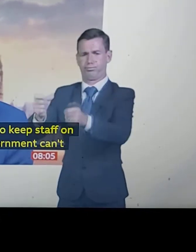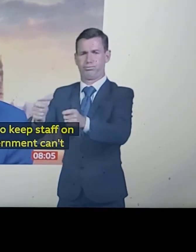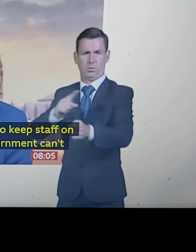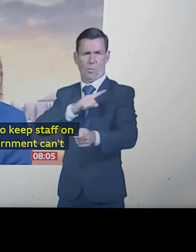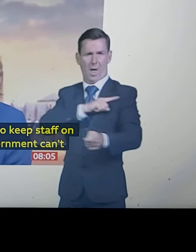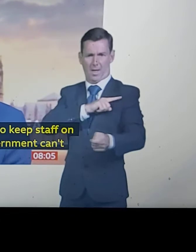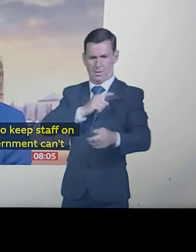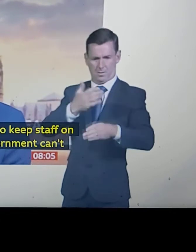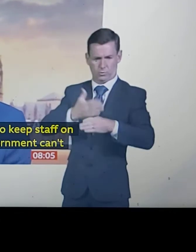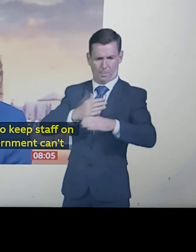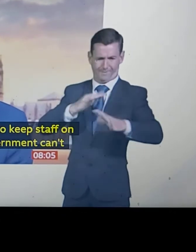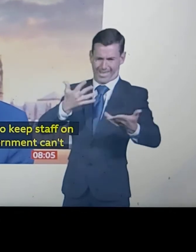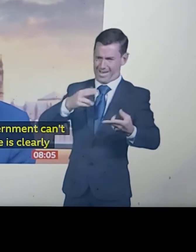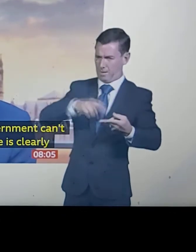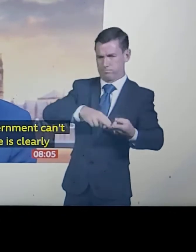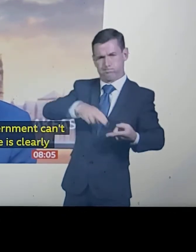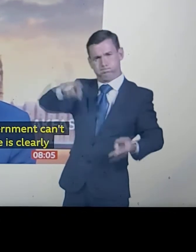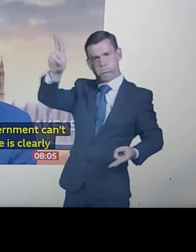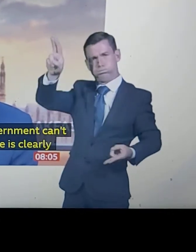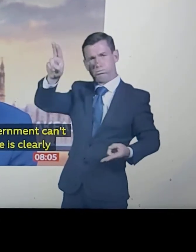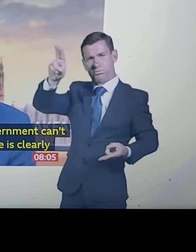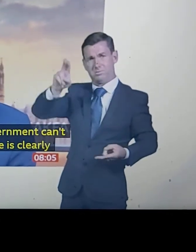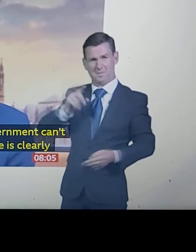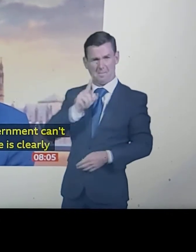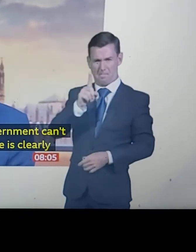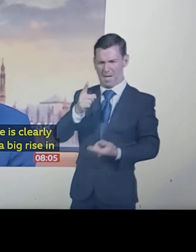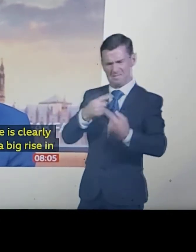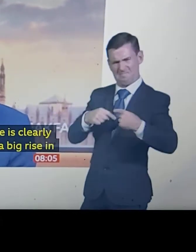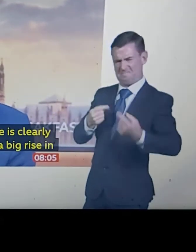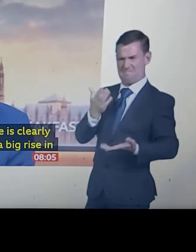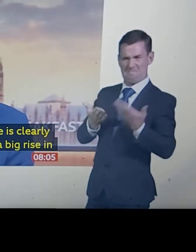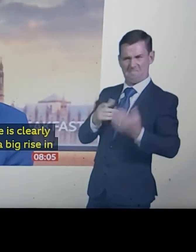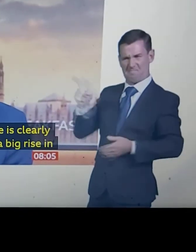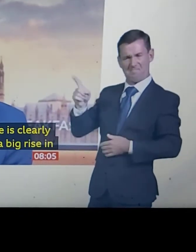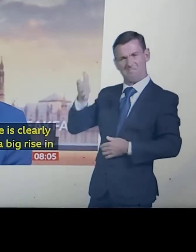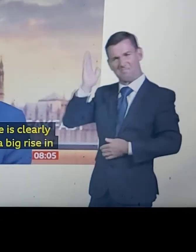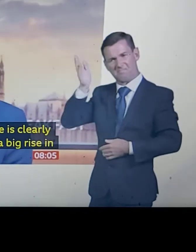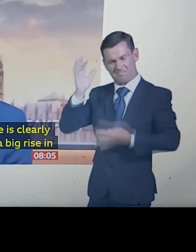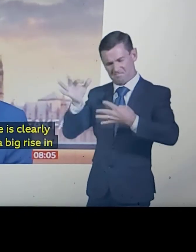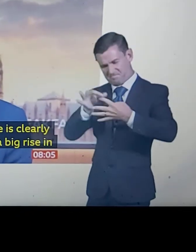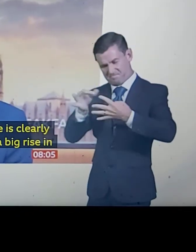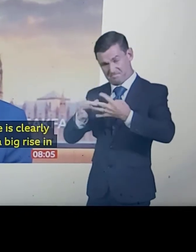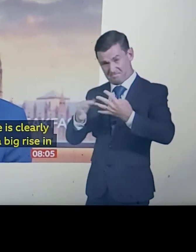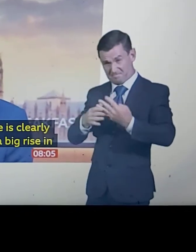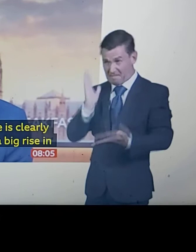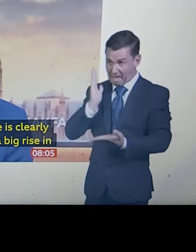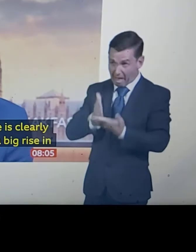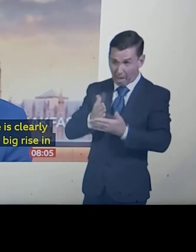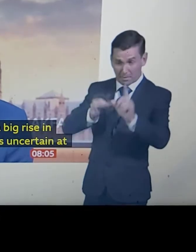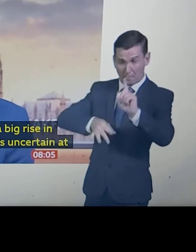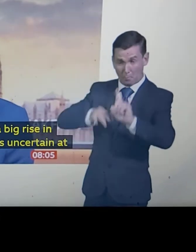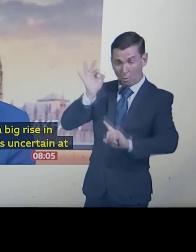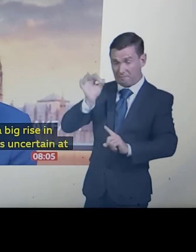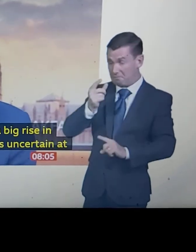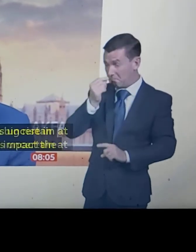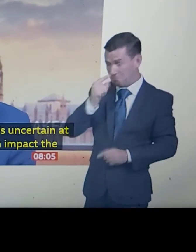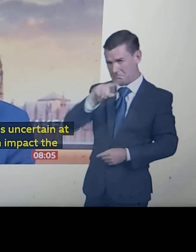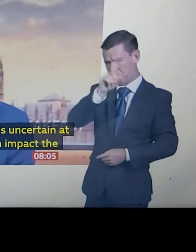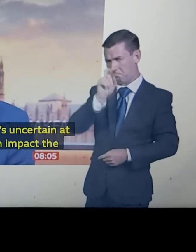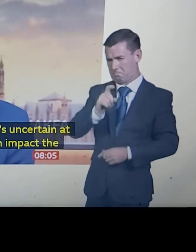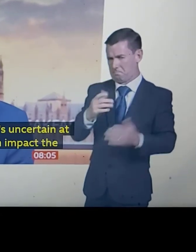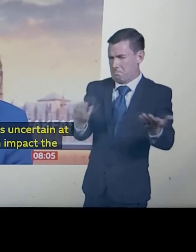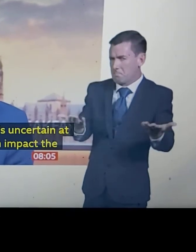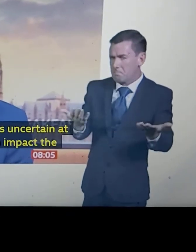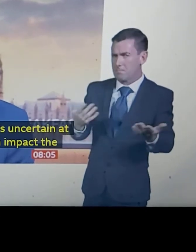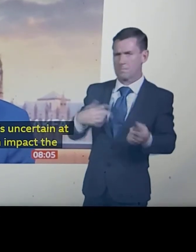uncertain at this point how much impact those measures will have and how far we will see unemployment rise. Labour